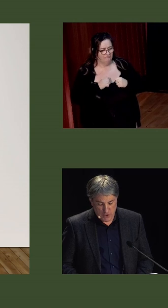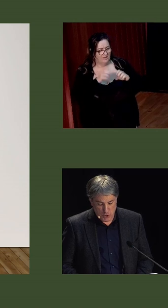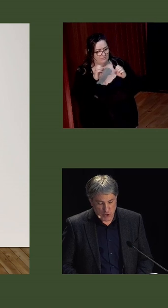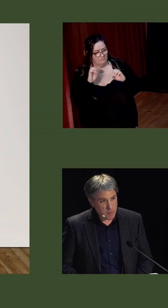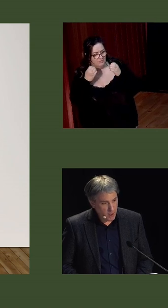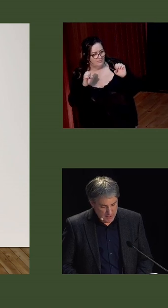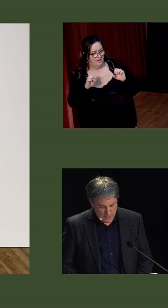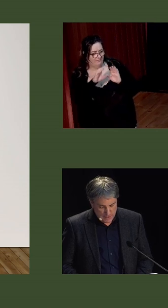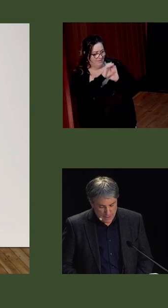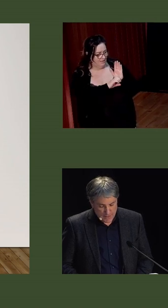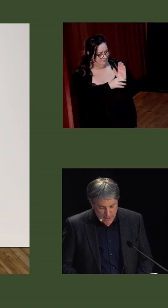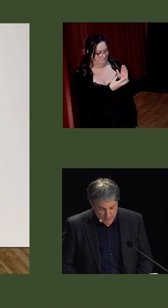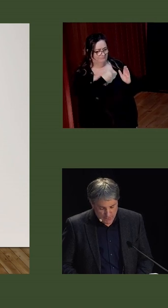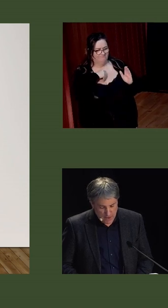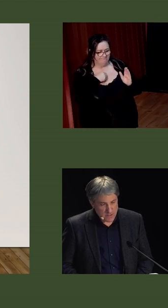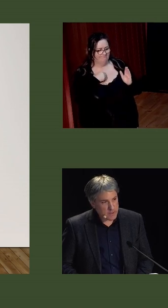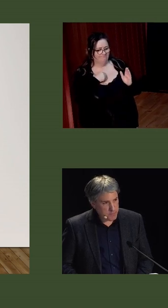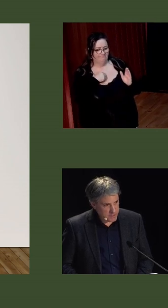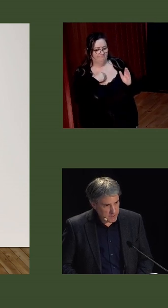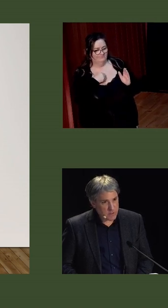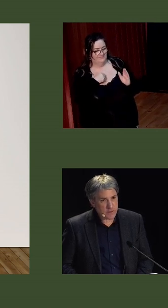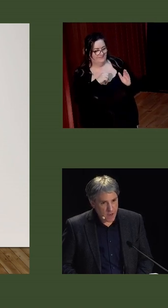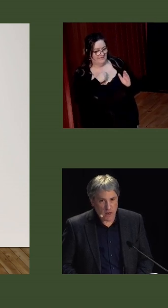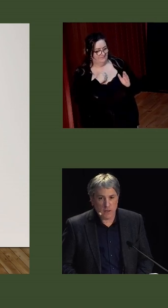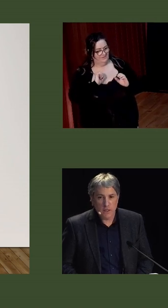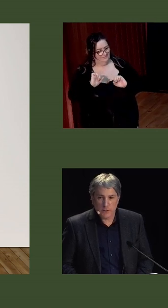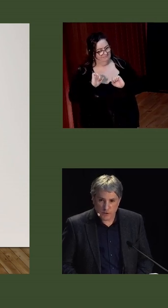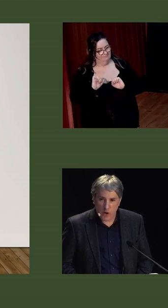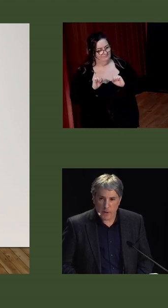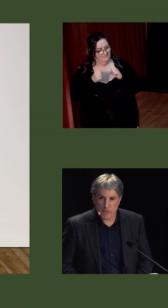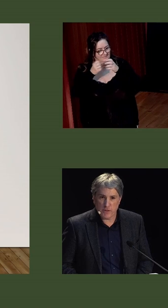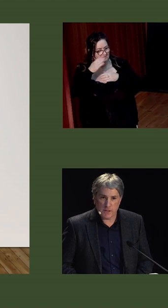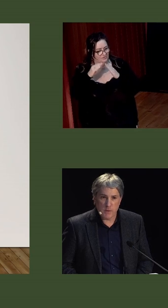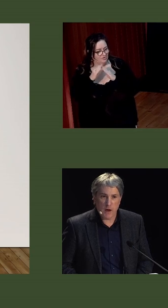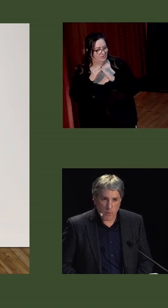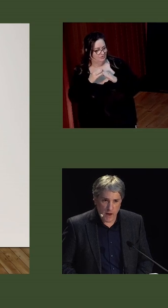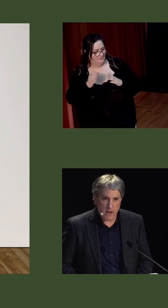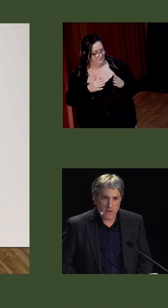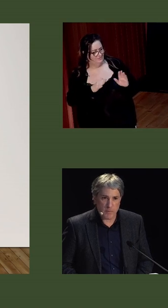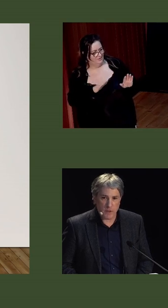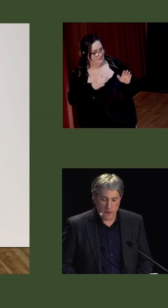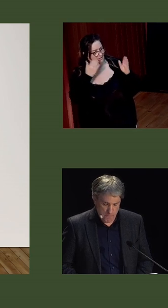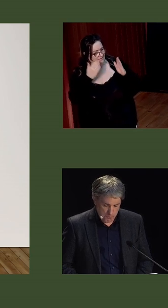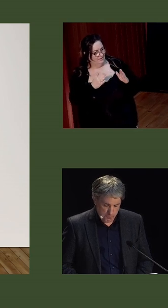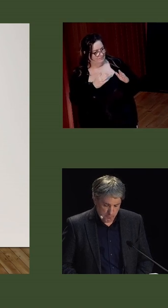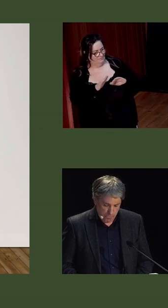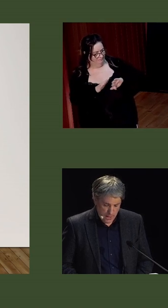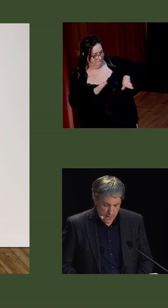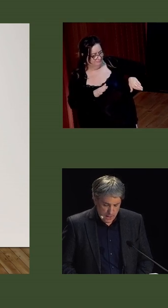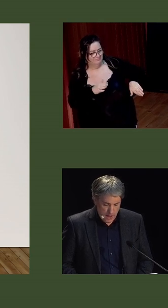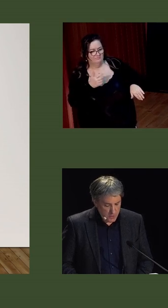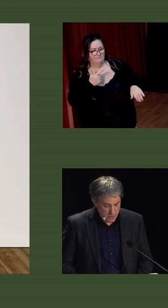of constitutional politics satisfied the Episcopal desire to draw patriotism away from the gun.